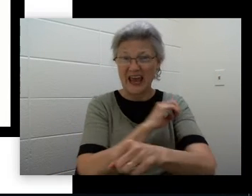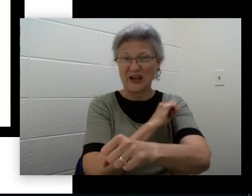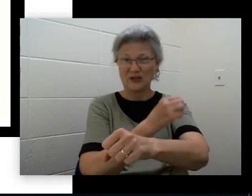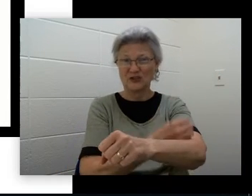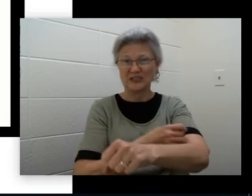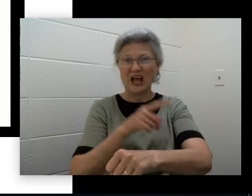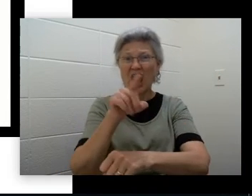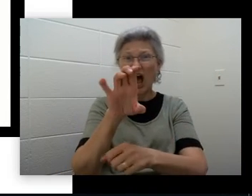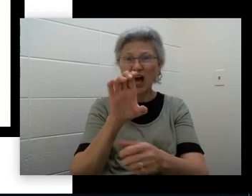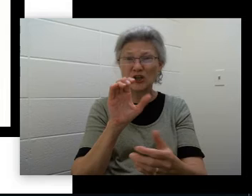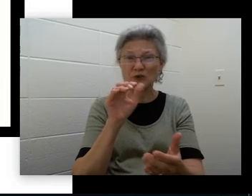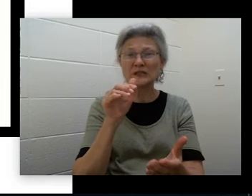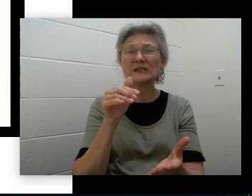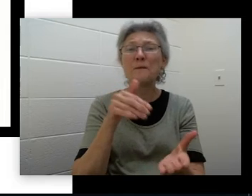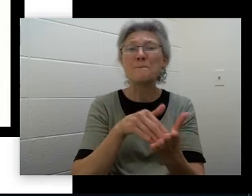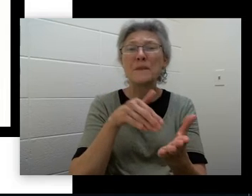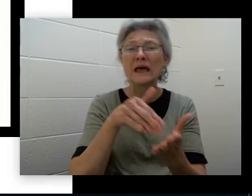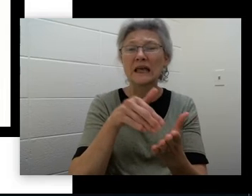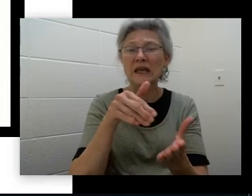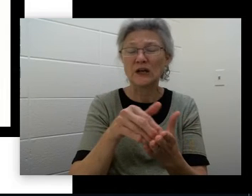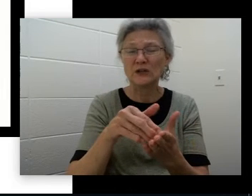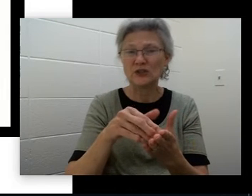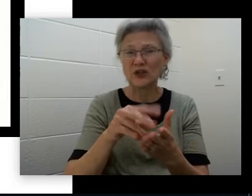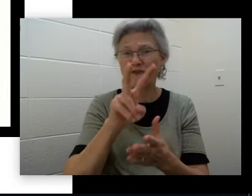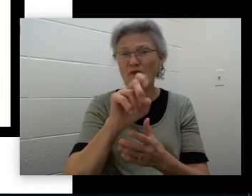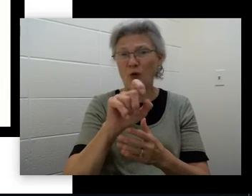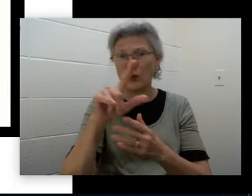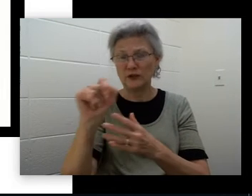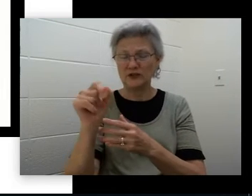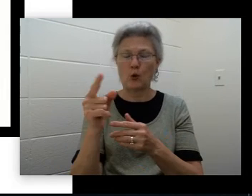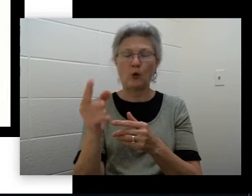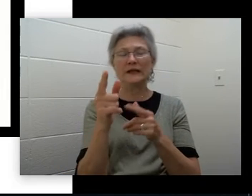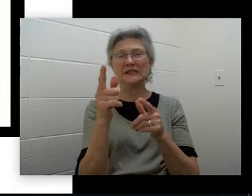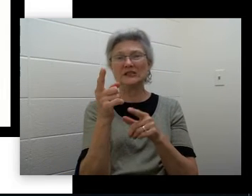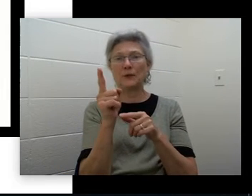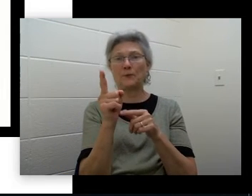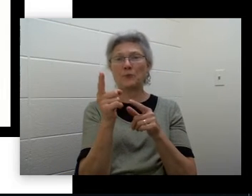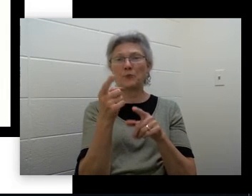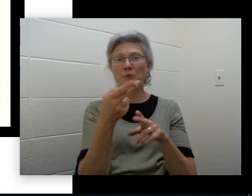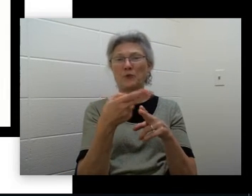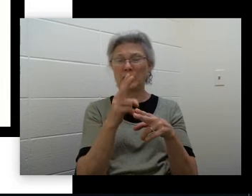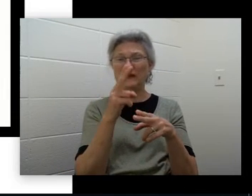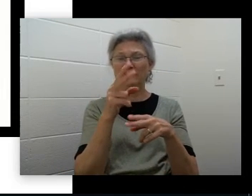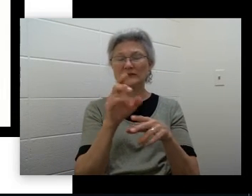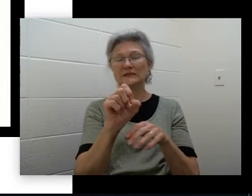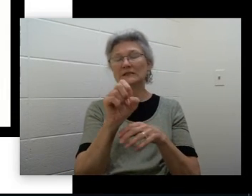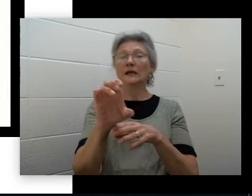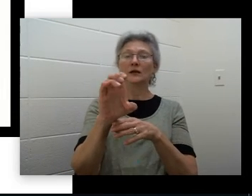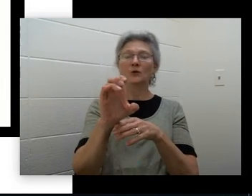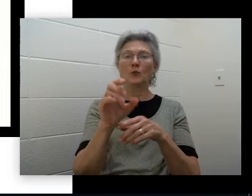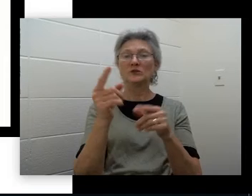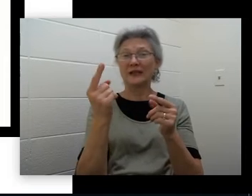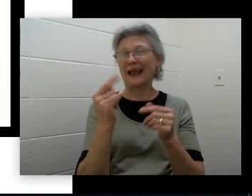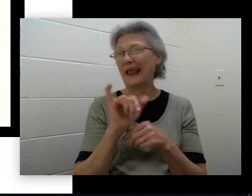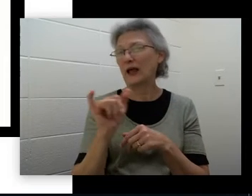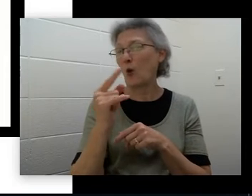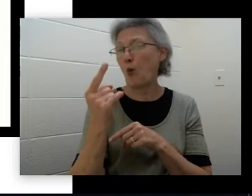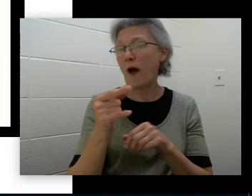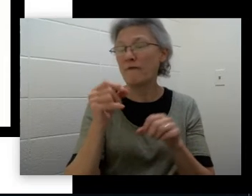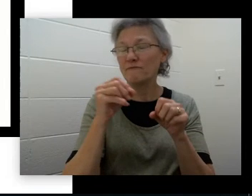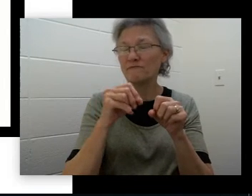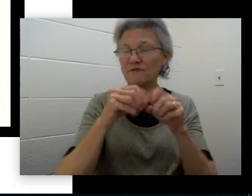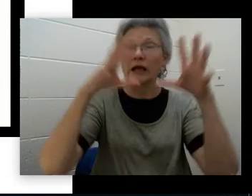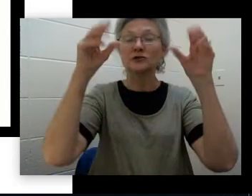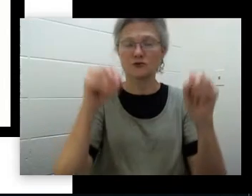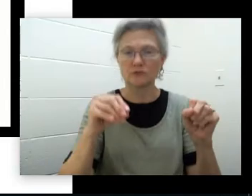millions of volts and lasts only a fraction of a second. What seems to be a single flash is actually a series